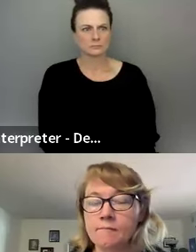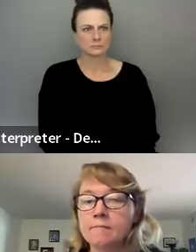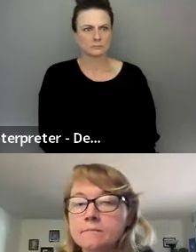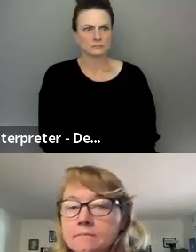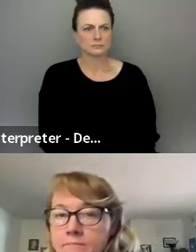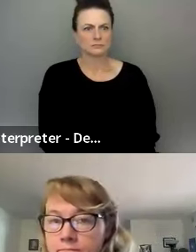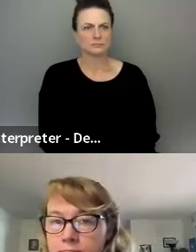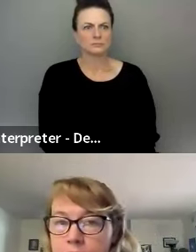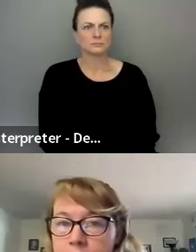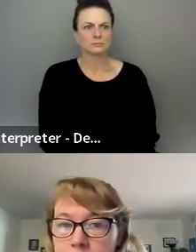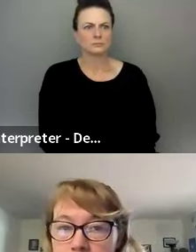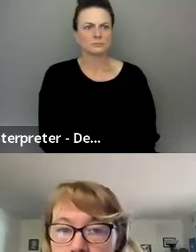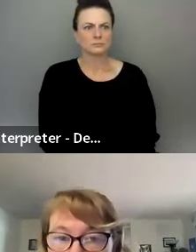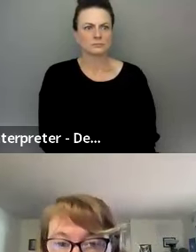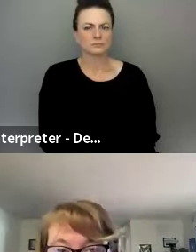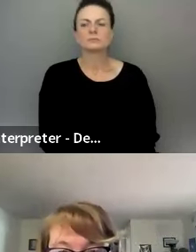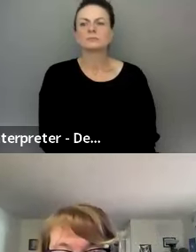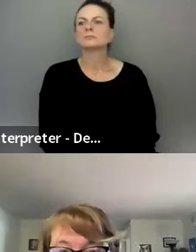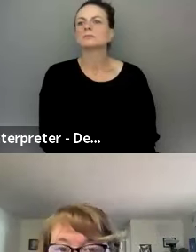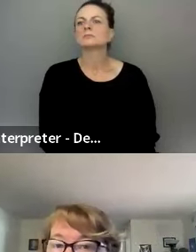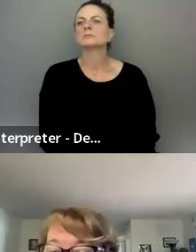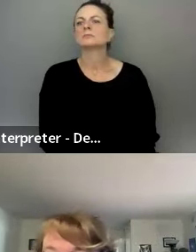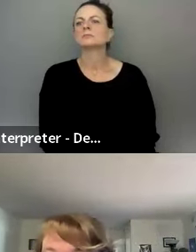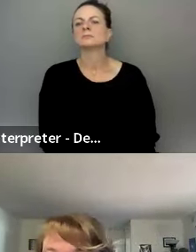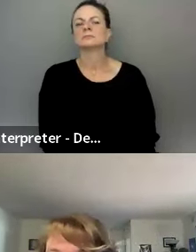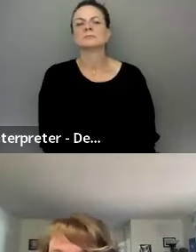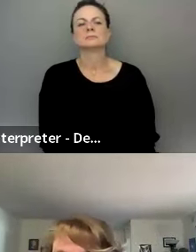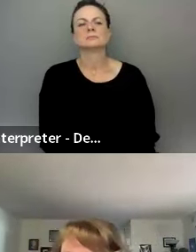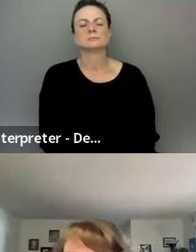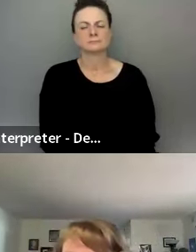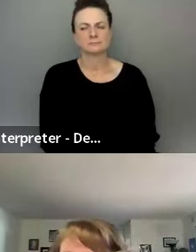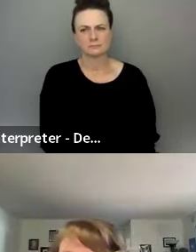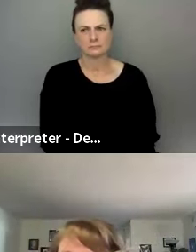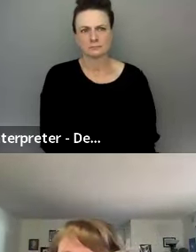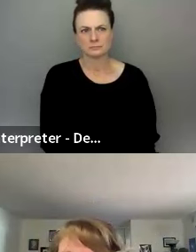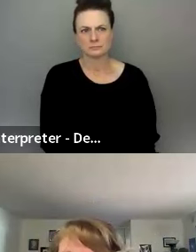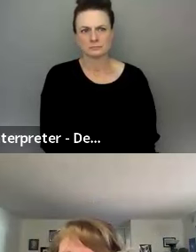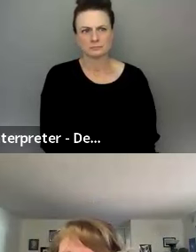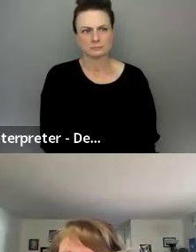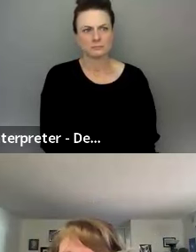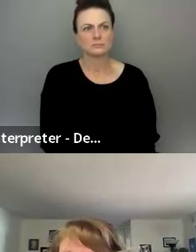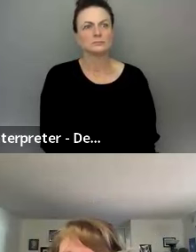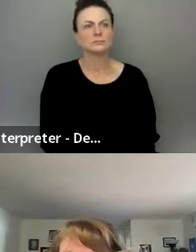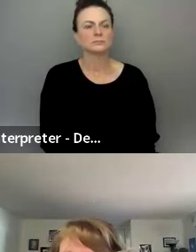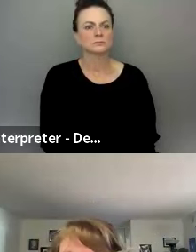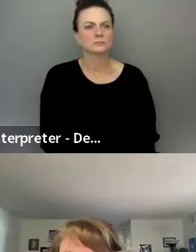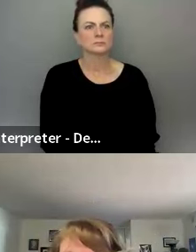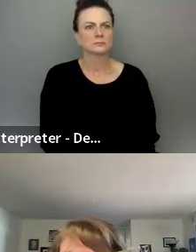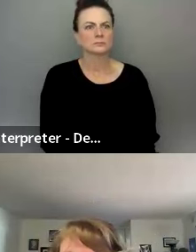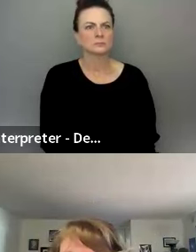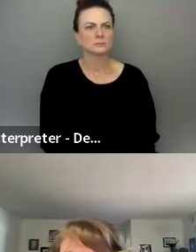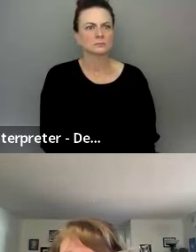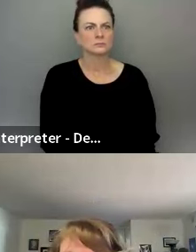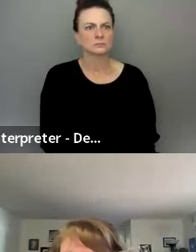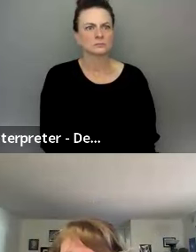uh, you have to decide who will do that. Cause I remember one time you were doing it at the same time and people were on and off. Um, so, uh,